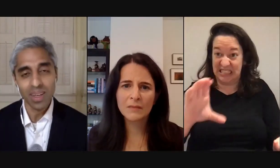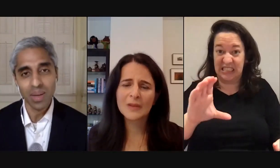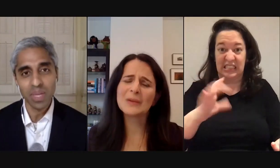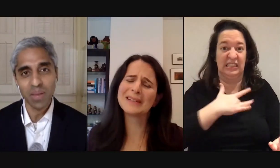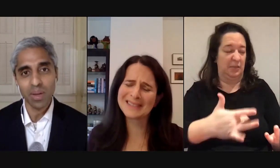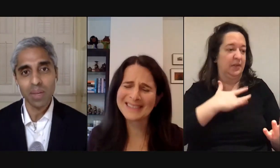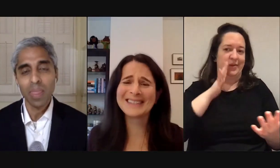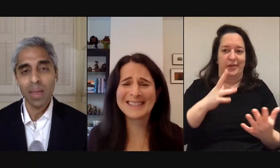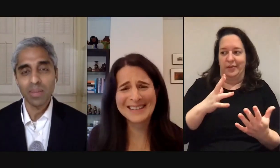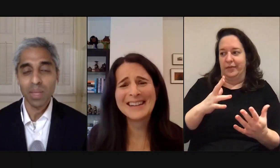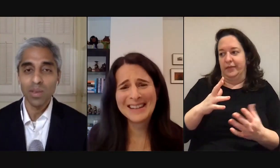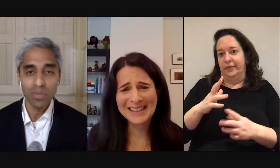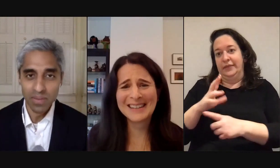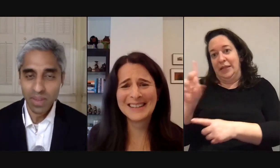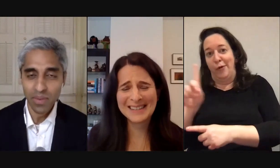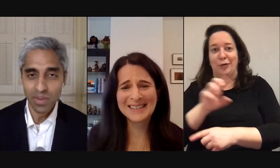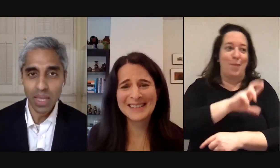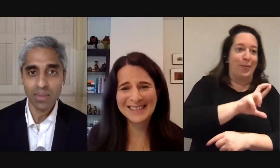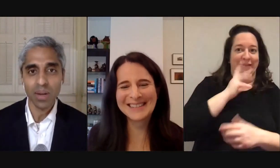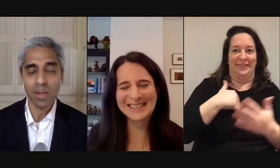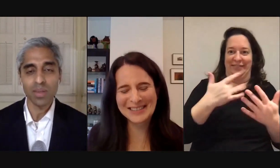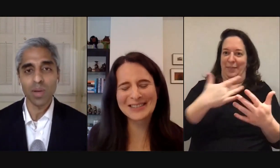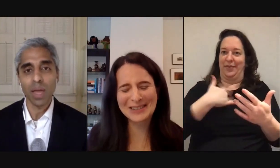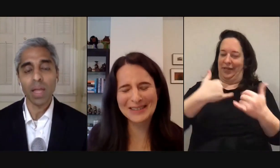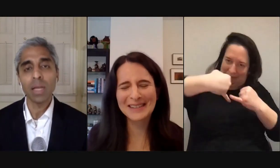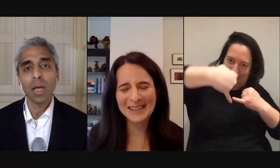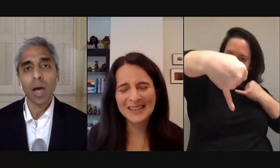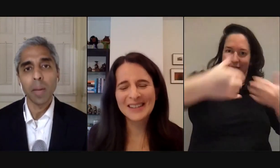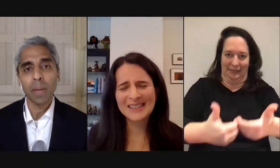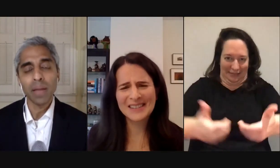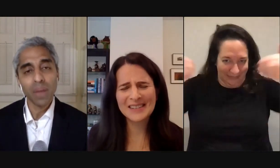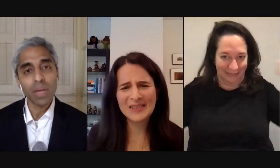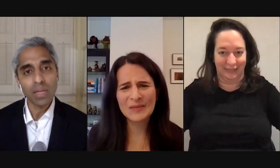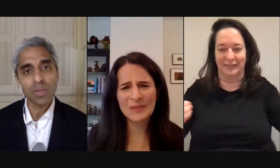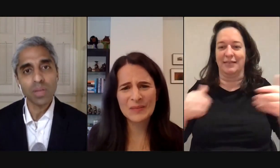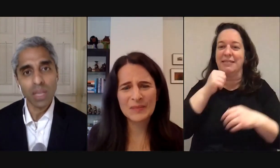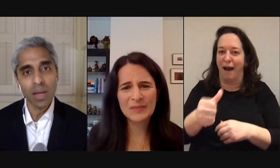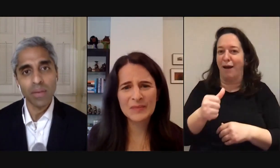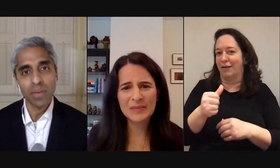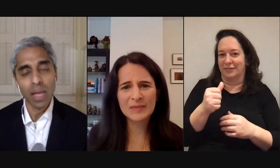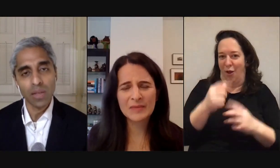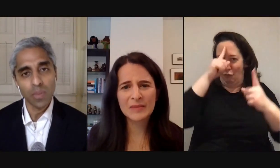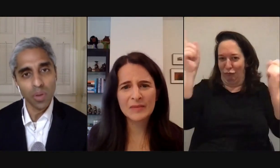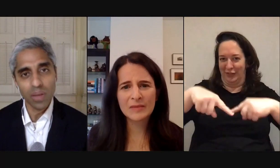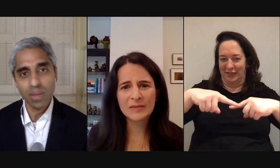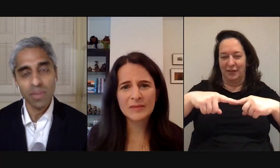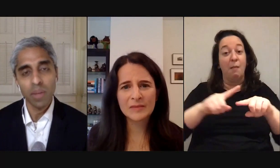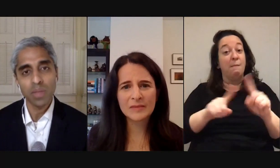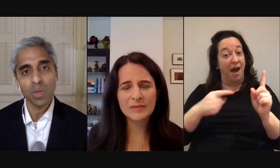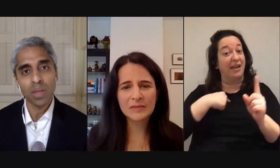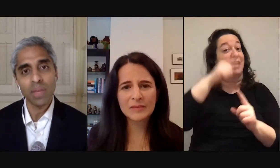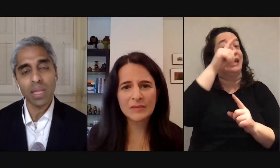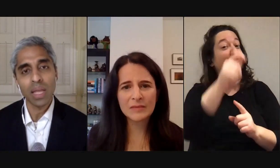agree on and come together on that's something that you've lived for cancer and you know that but I found interestingly enough and as polarized